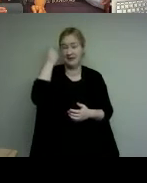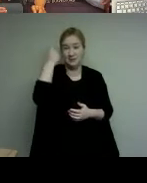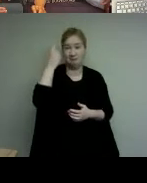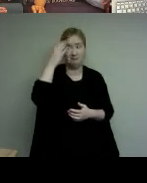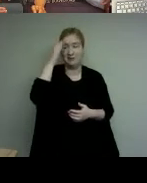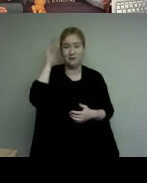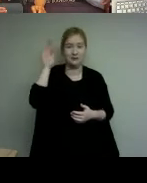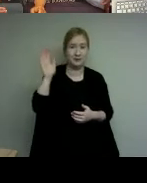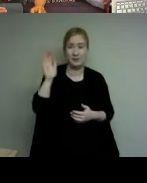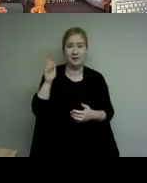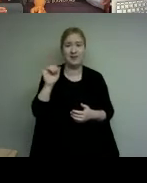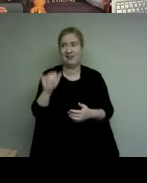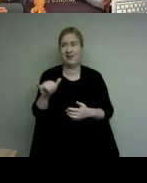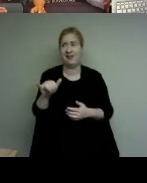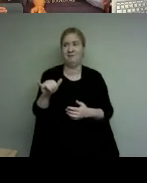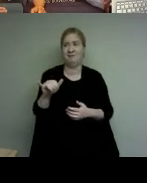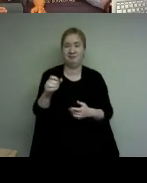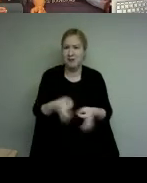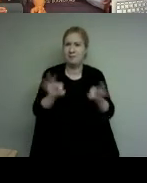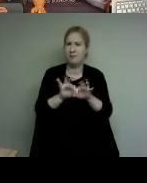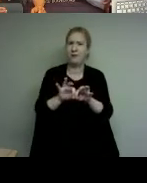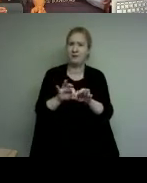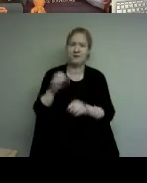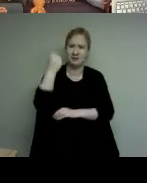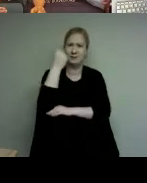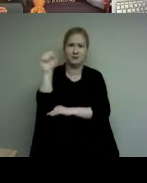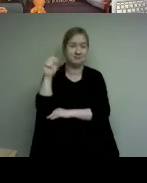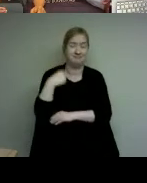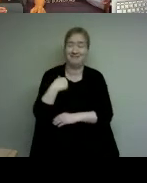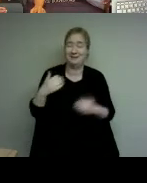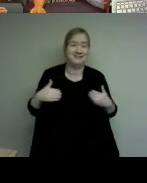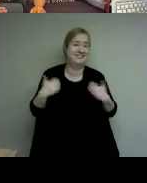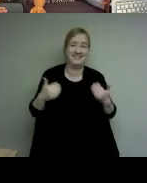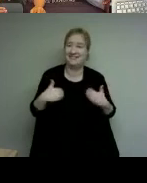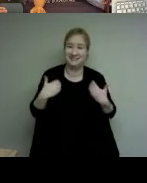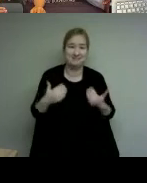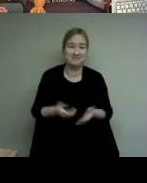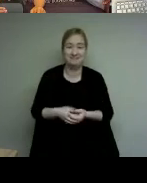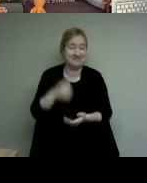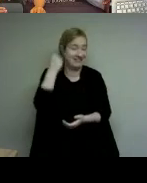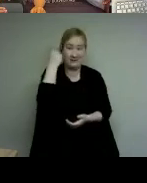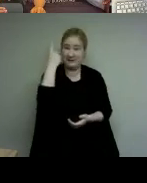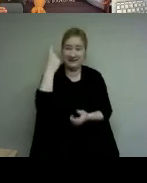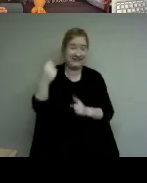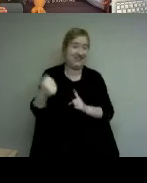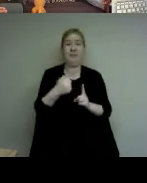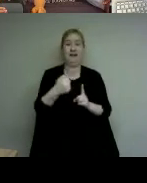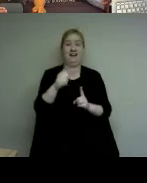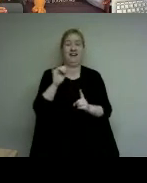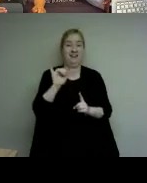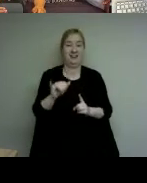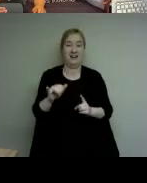effect of this movement because i was just too young to fully understand the impact of this mass